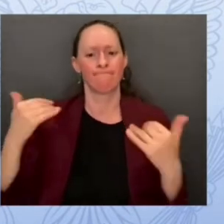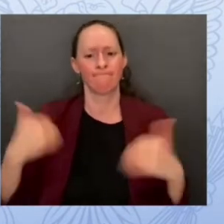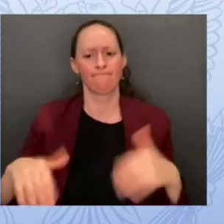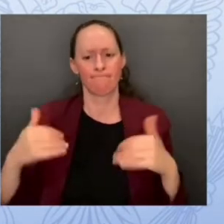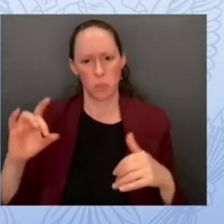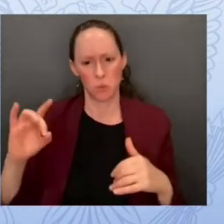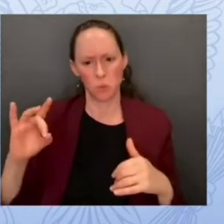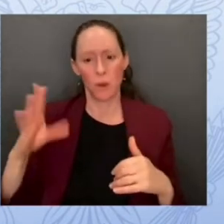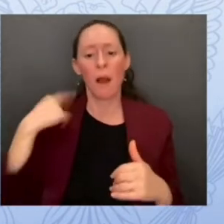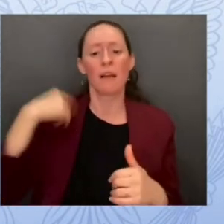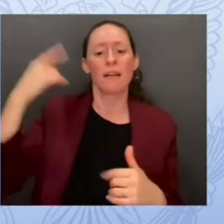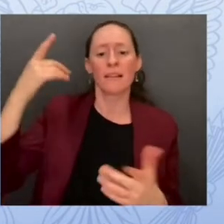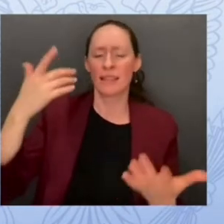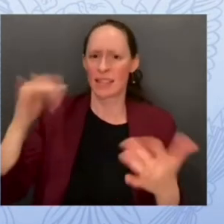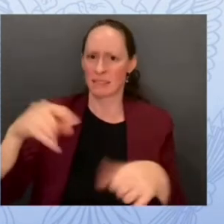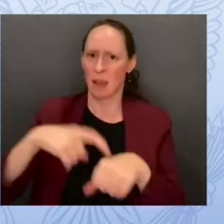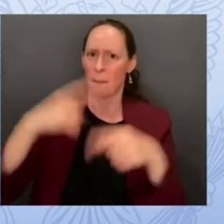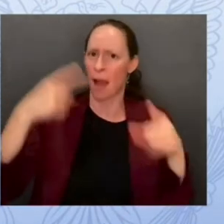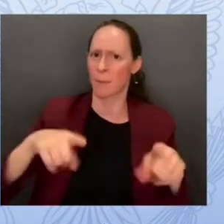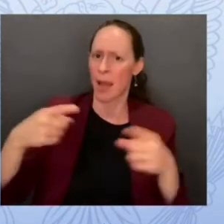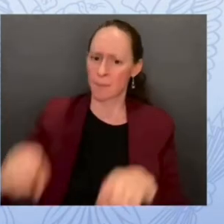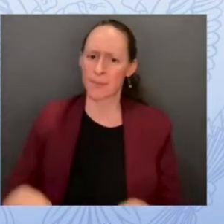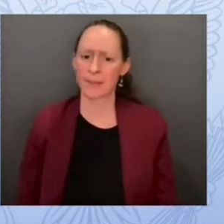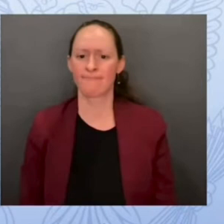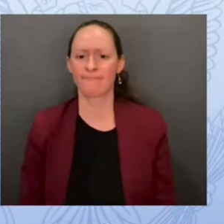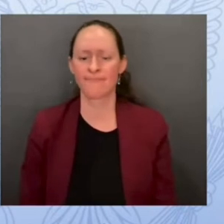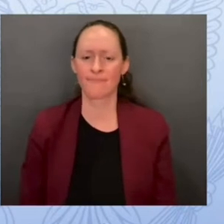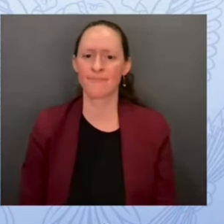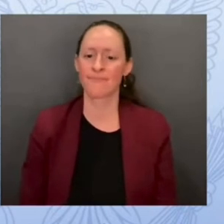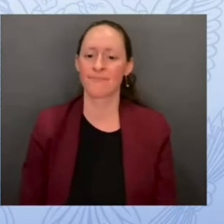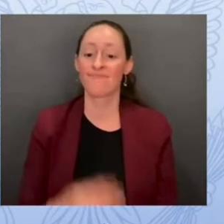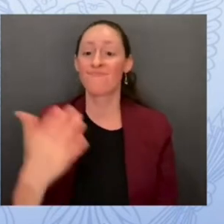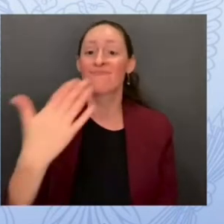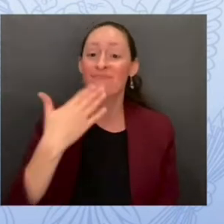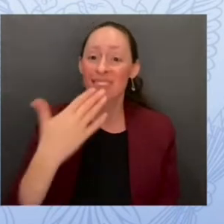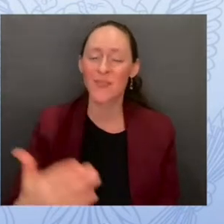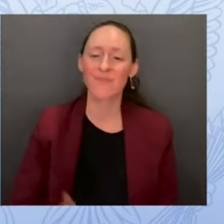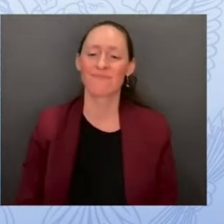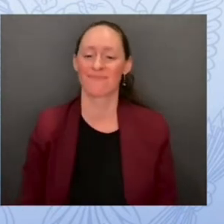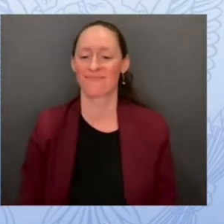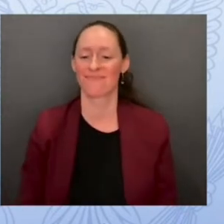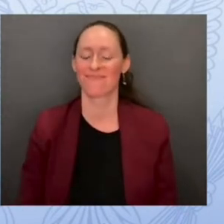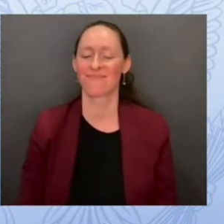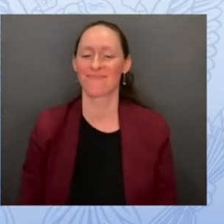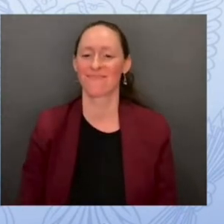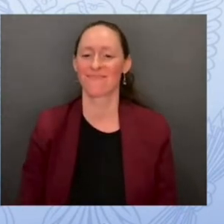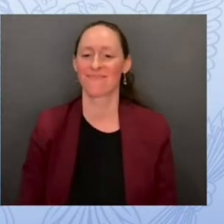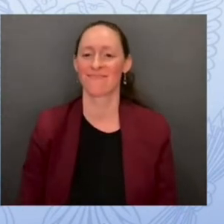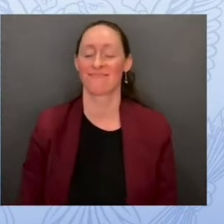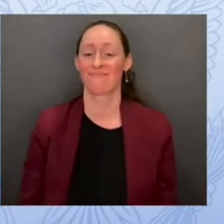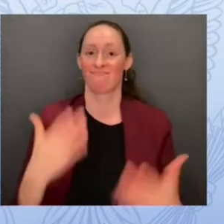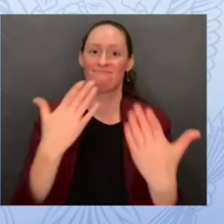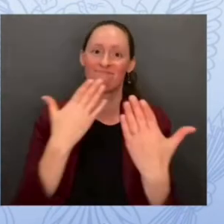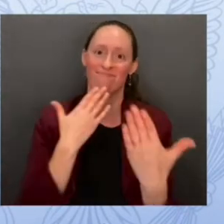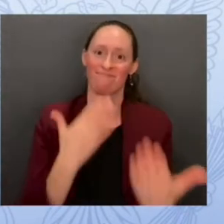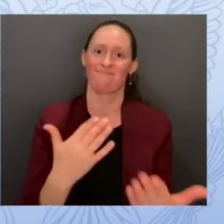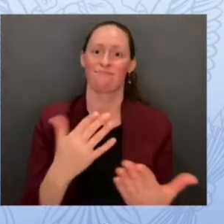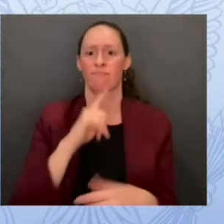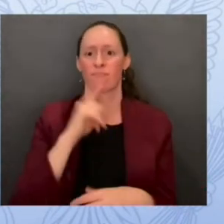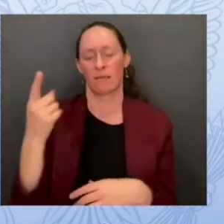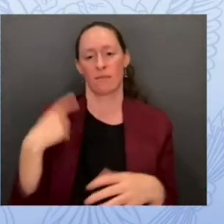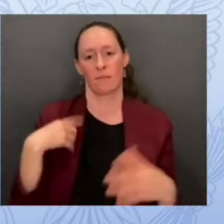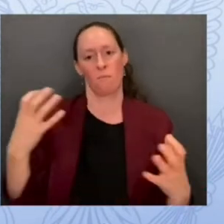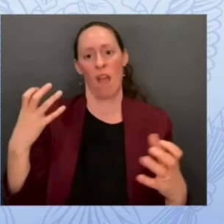much thank you very much good morning everyone i want to begin by number one thanking the vision the collaboration the courage